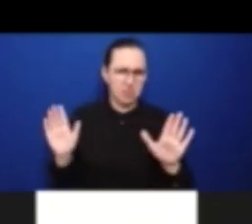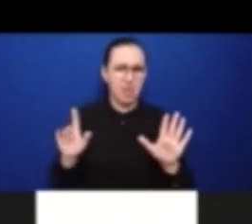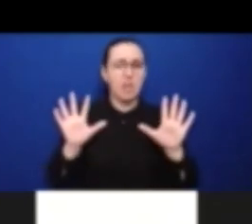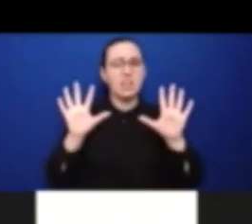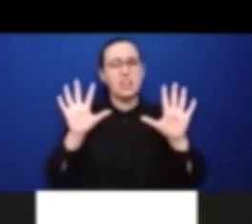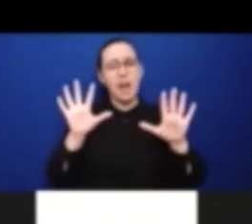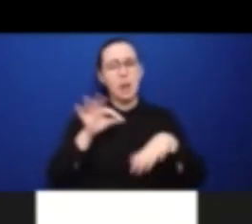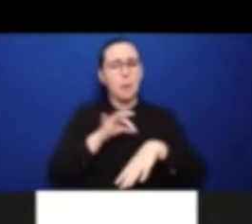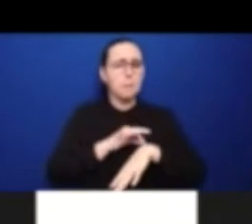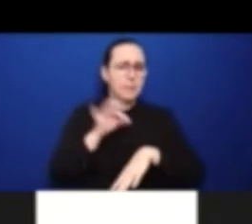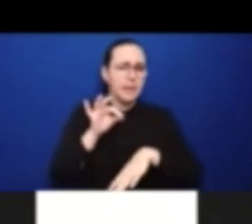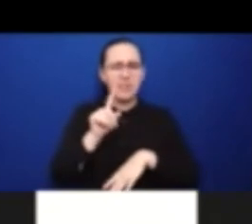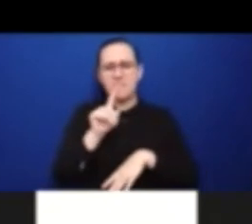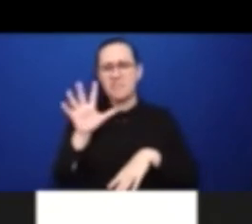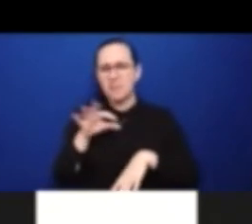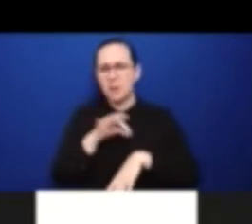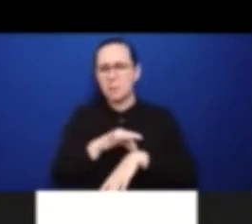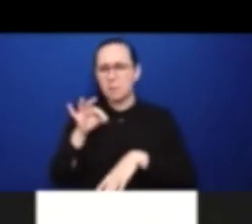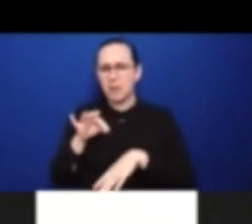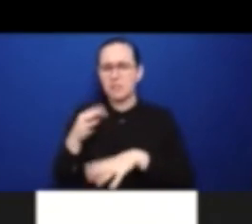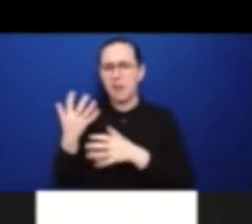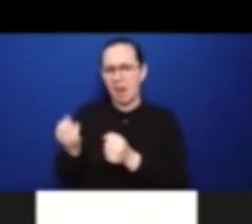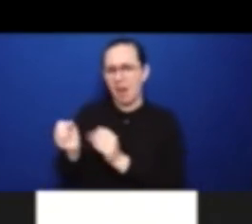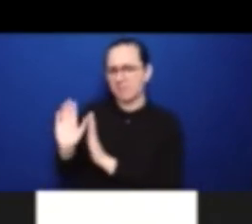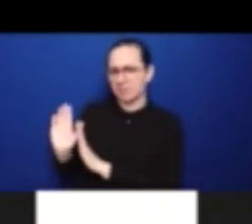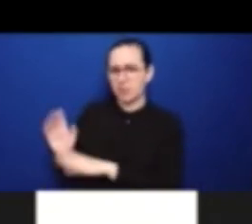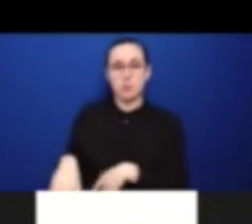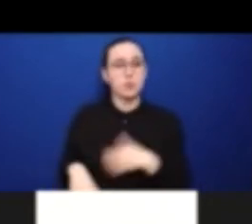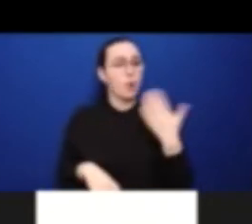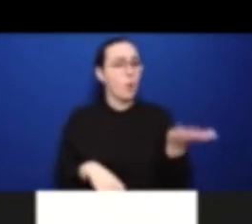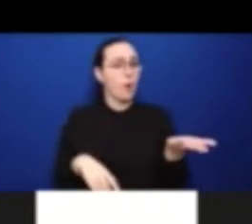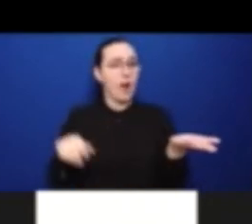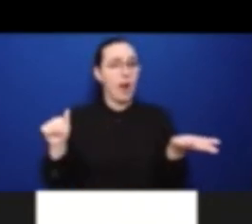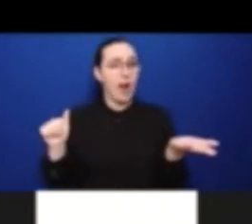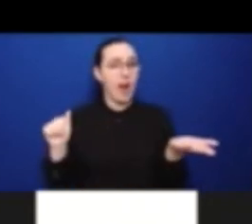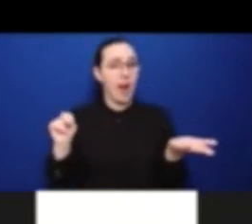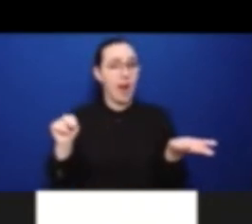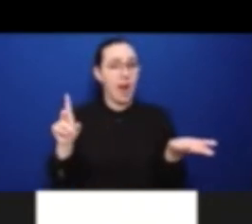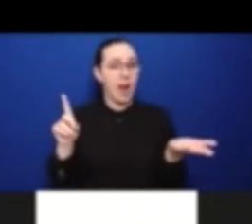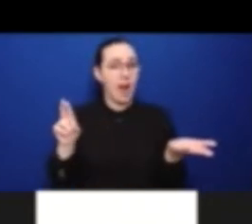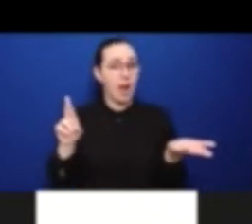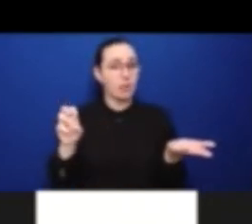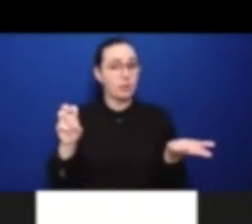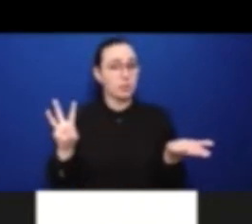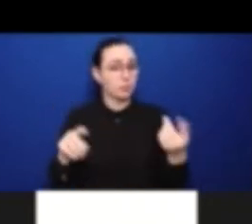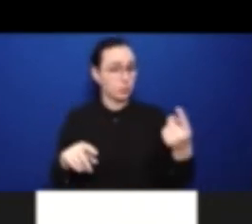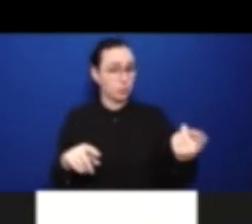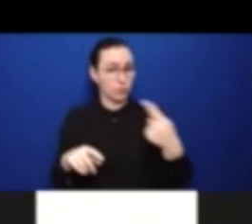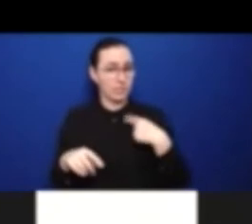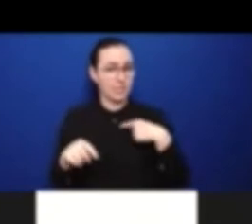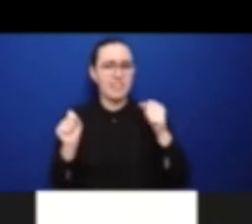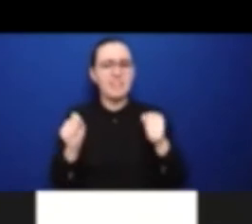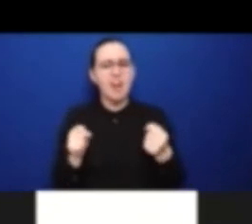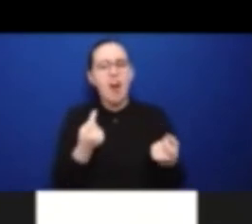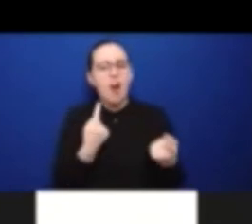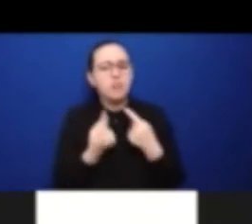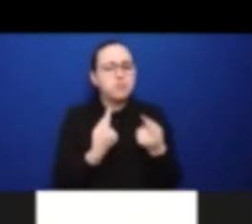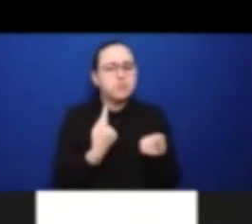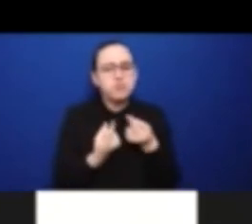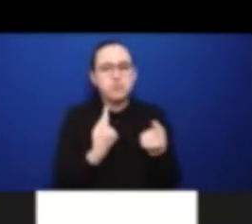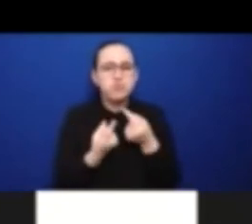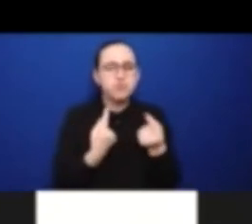And that's, that's fine. Andrew, I wonder if you and I might just have a little bit of a chat more about the drafting